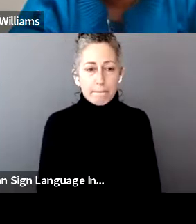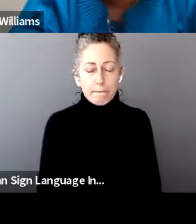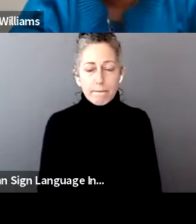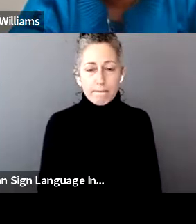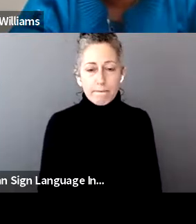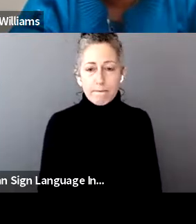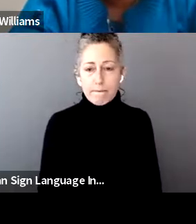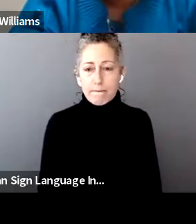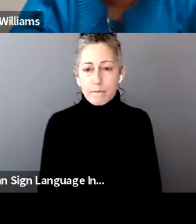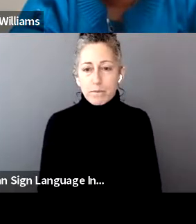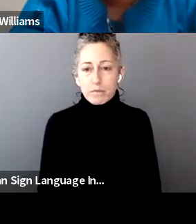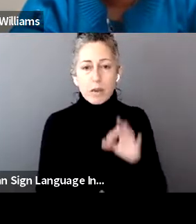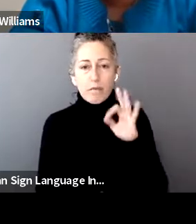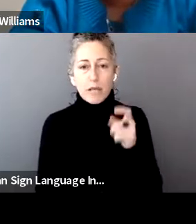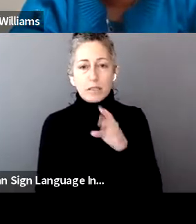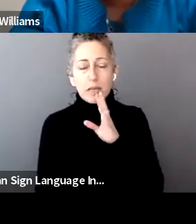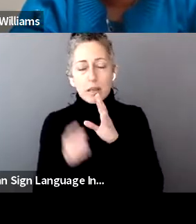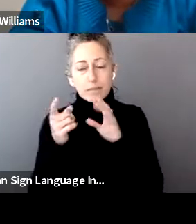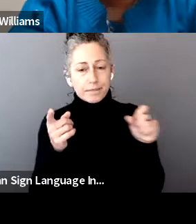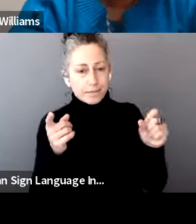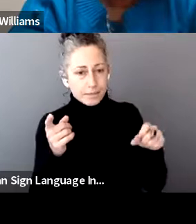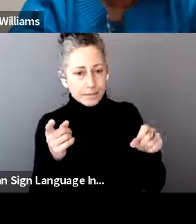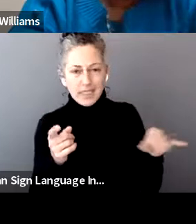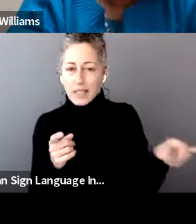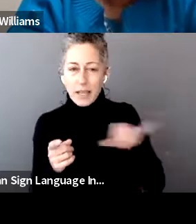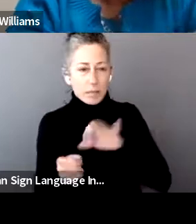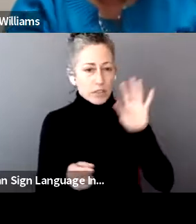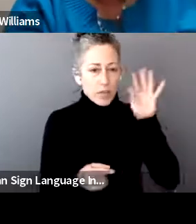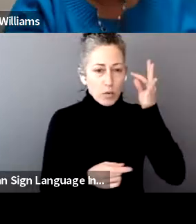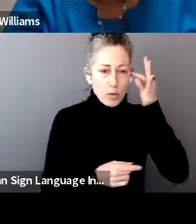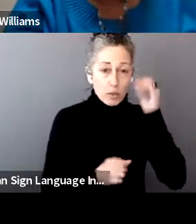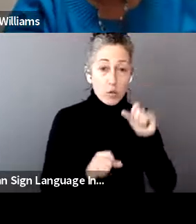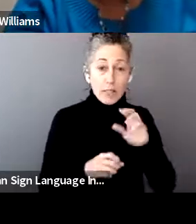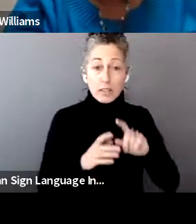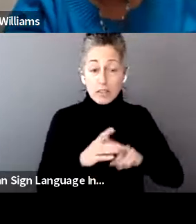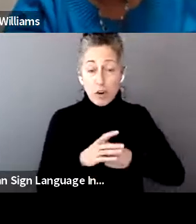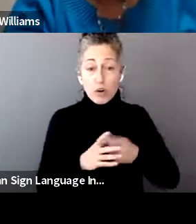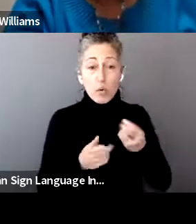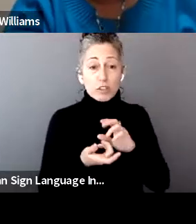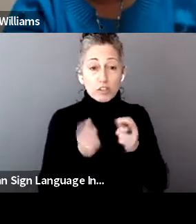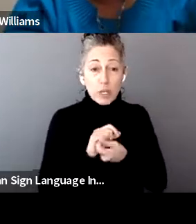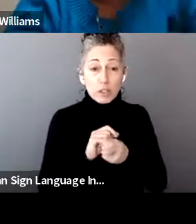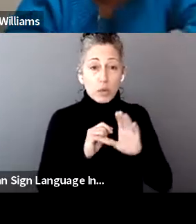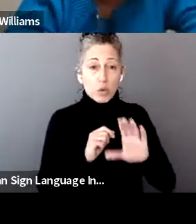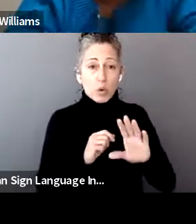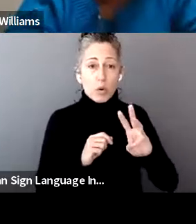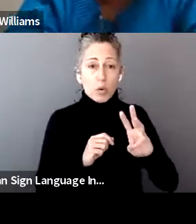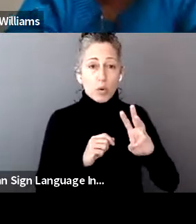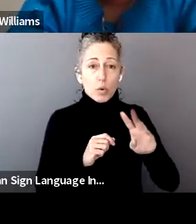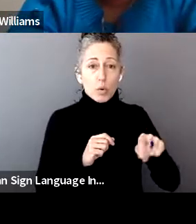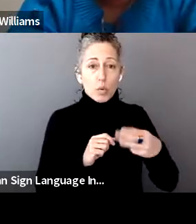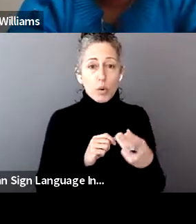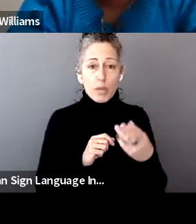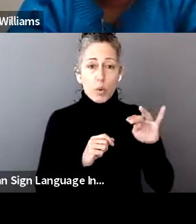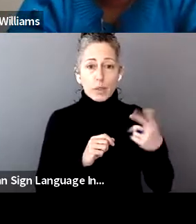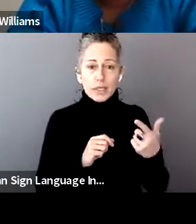Yes. And that goes the same for federal. You can start your withholding or change it at any time. And you should to make sure